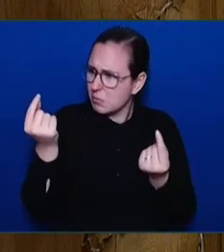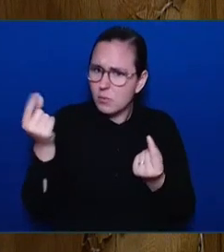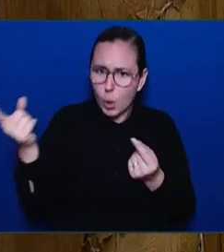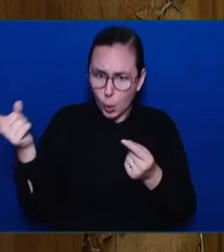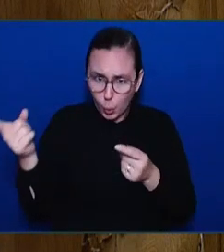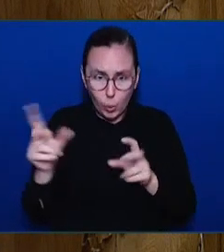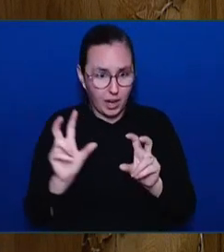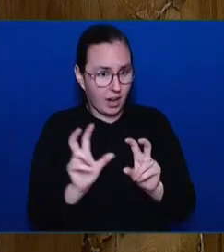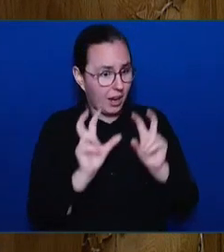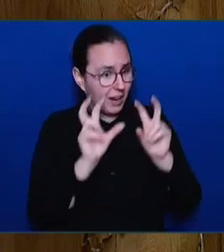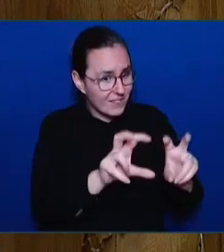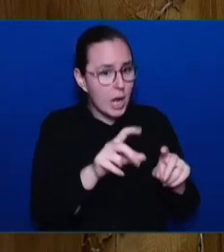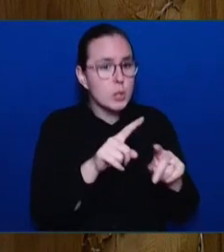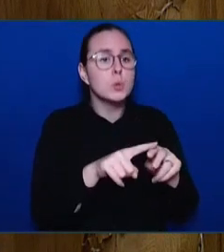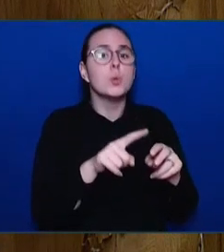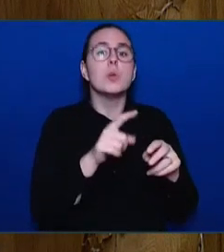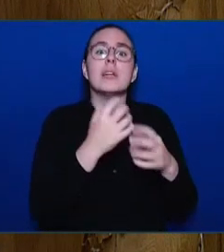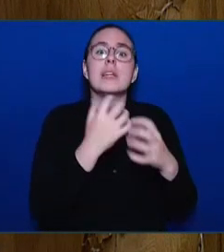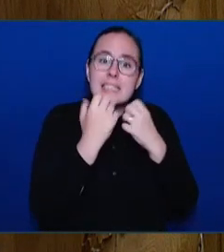Mr. Minister Forrests.